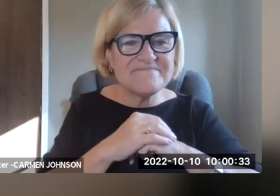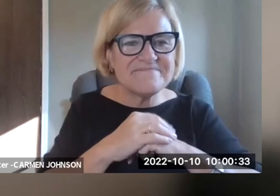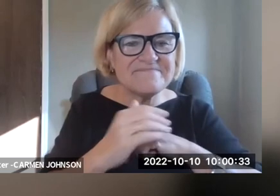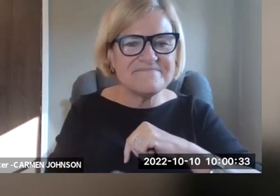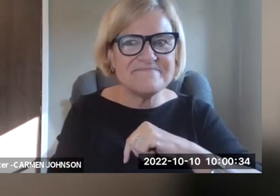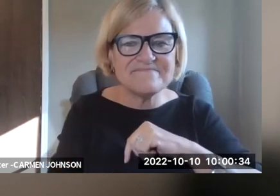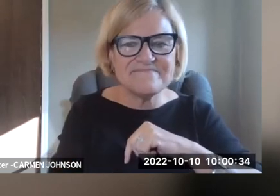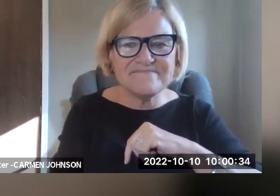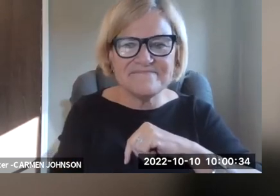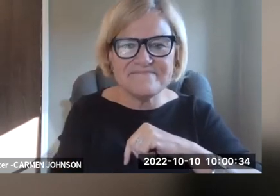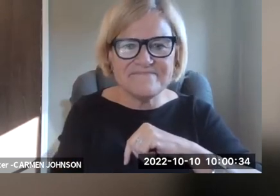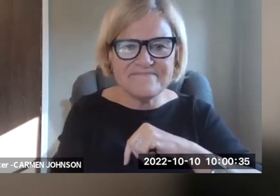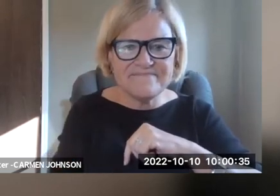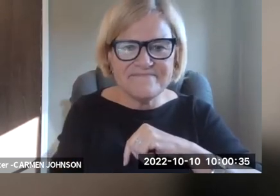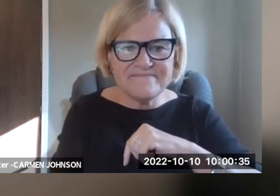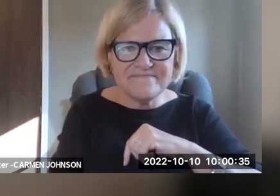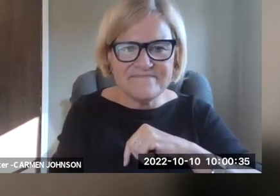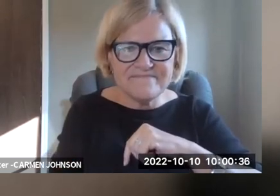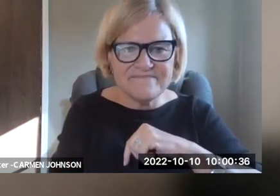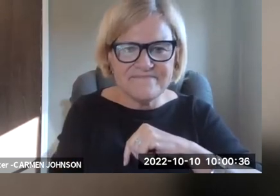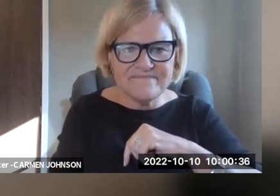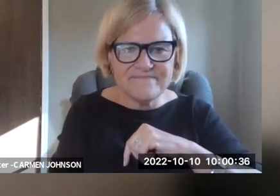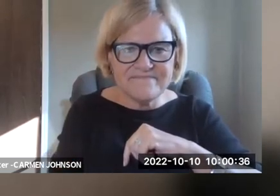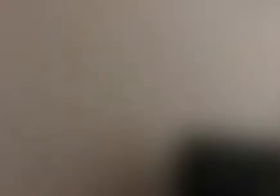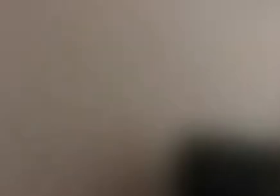that, I will, we'll turn off the recording. Um, and